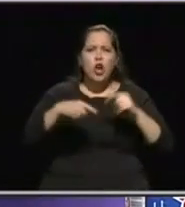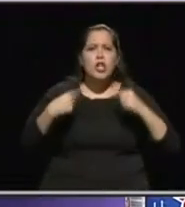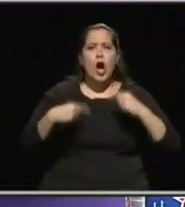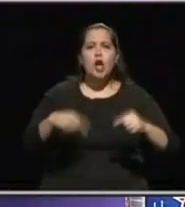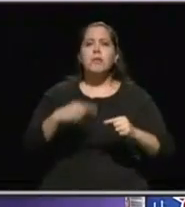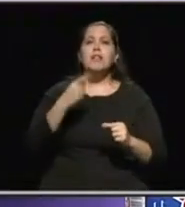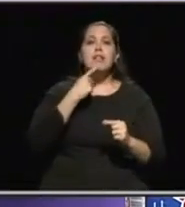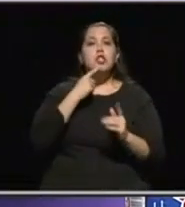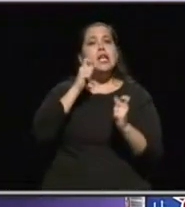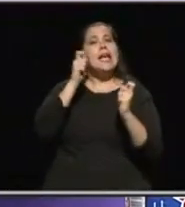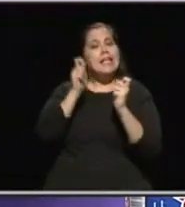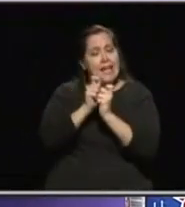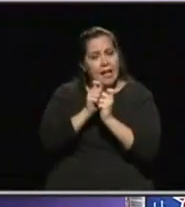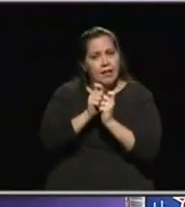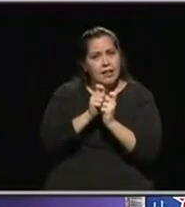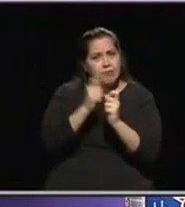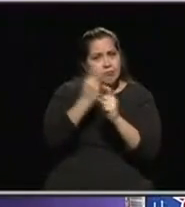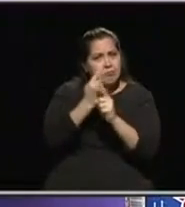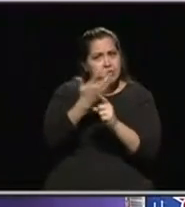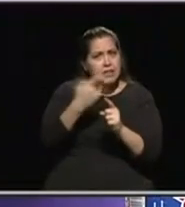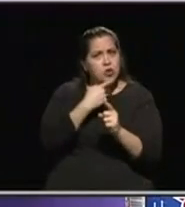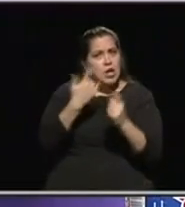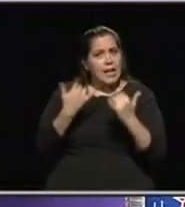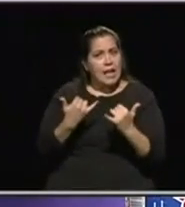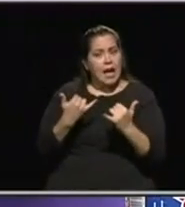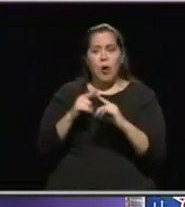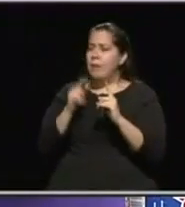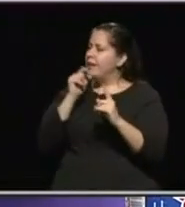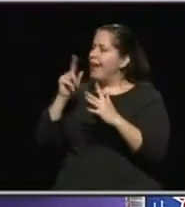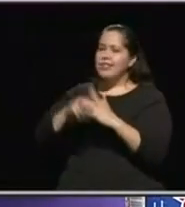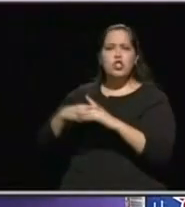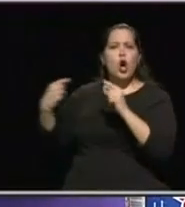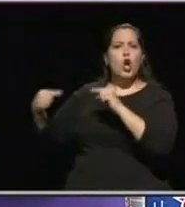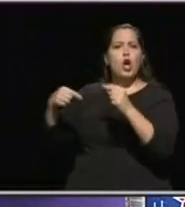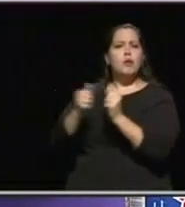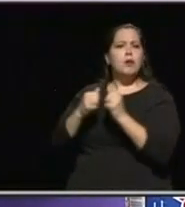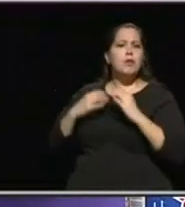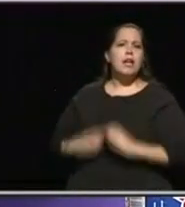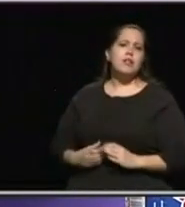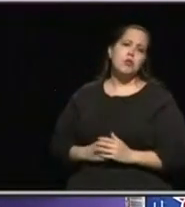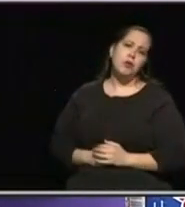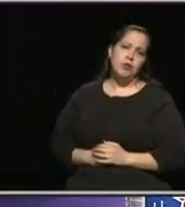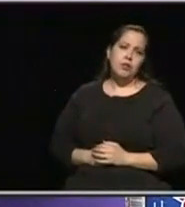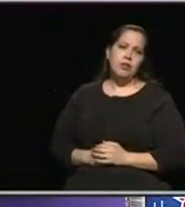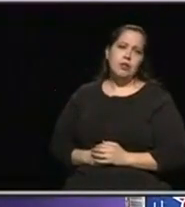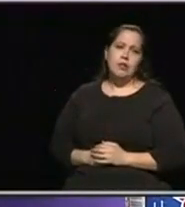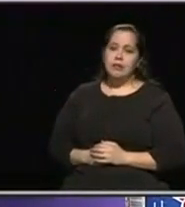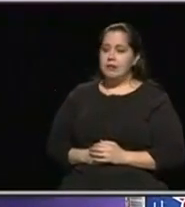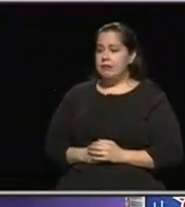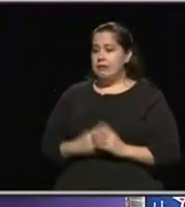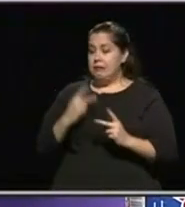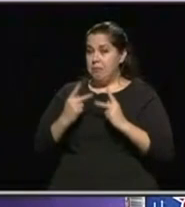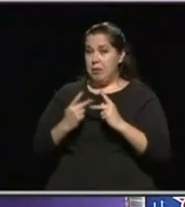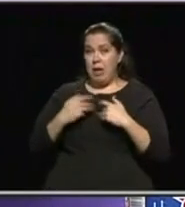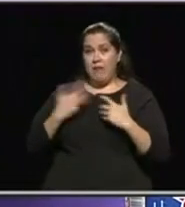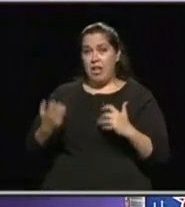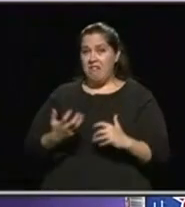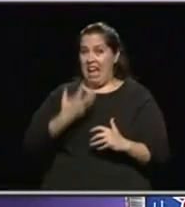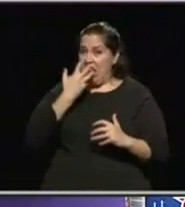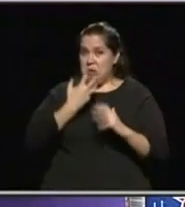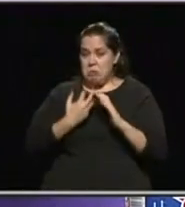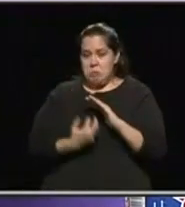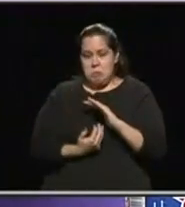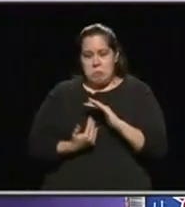should say exactly what they're saying, but not get into the argument of the customer. People have a lot of anger in them.